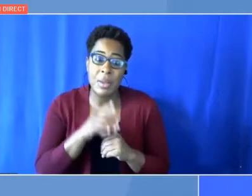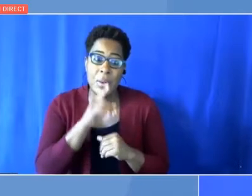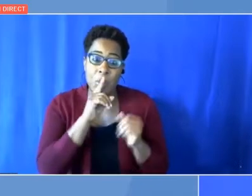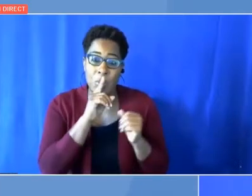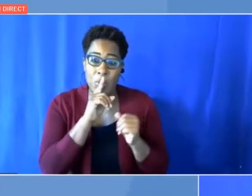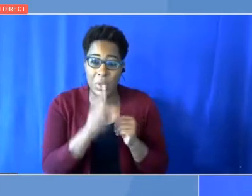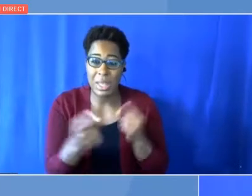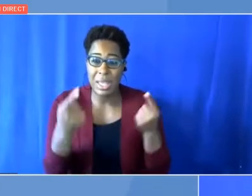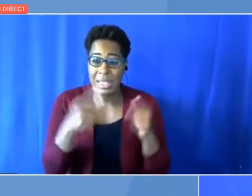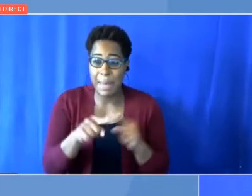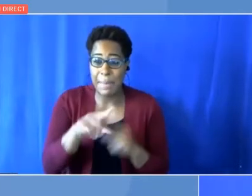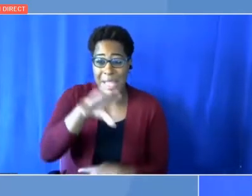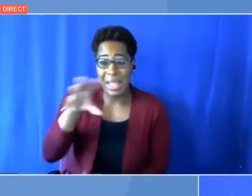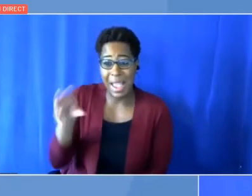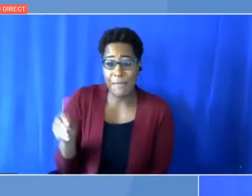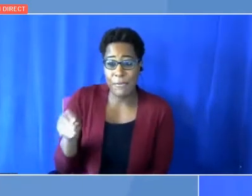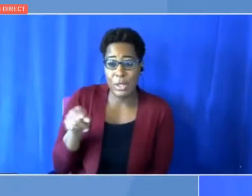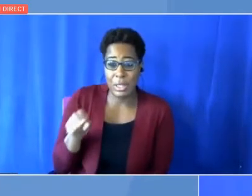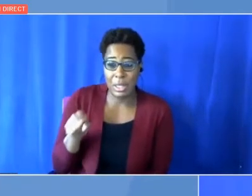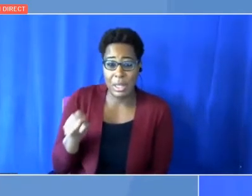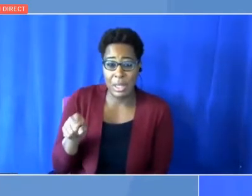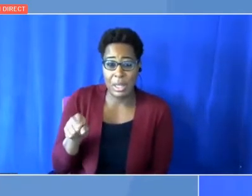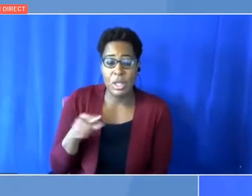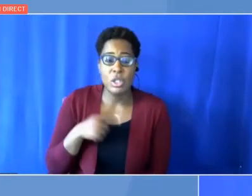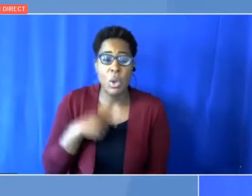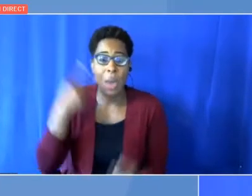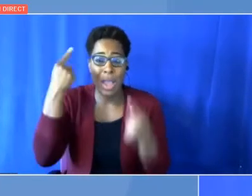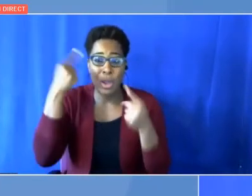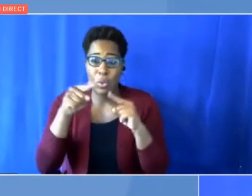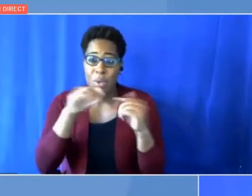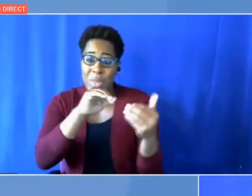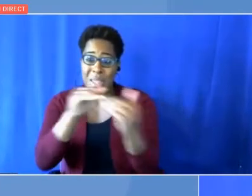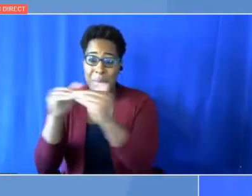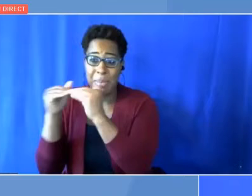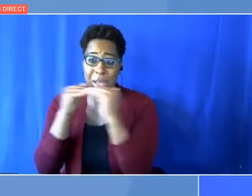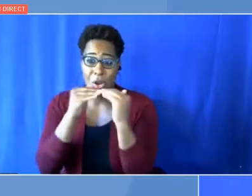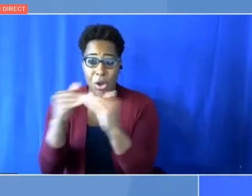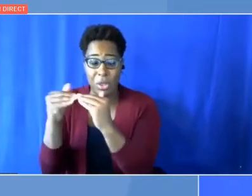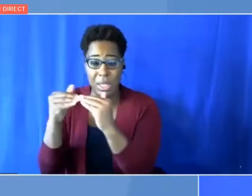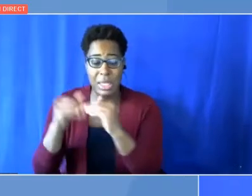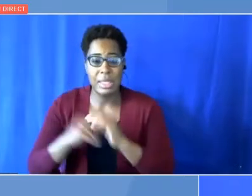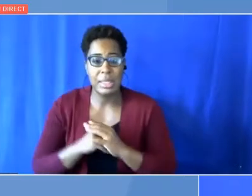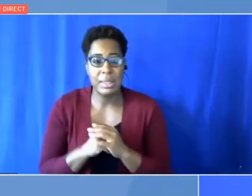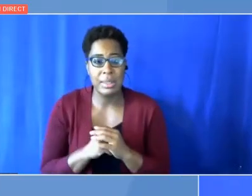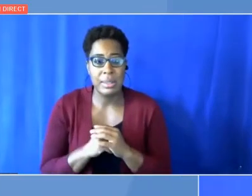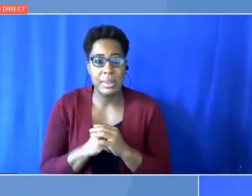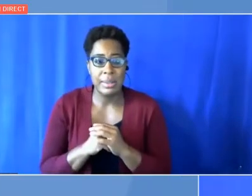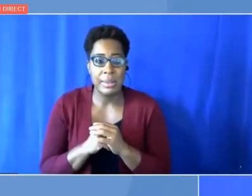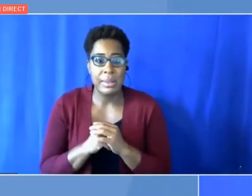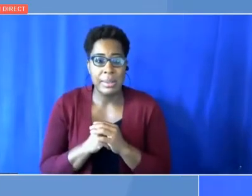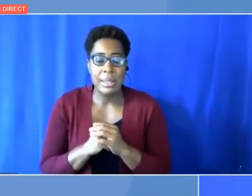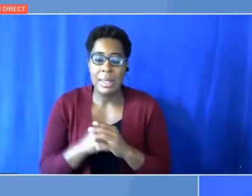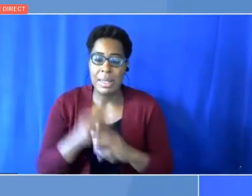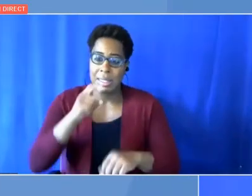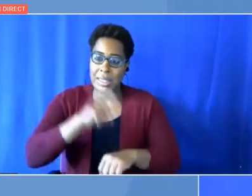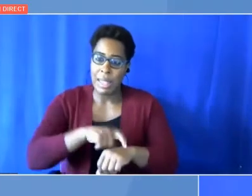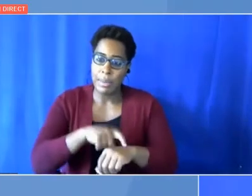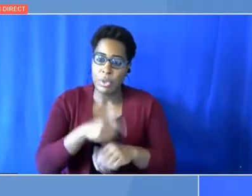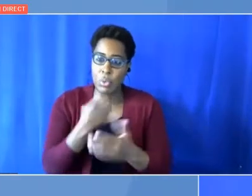So, I agree with my colleagues. It is time to advance economies, industries,